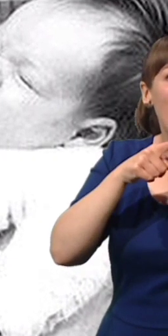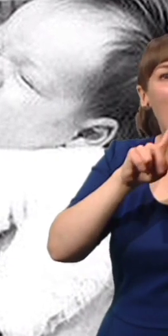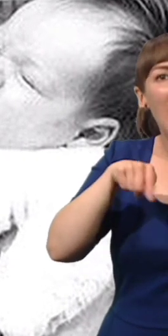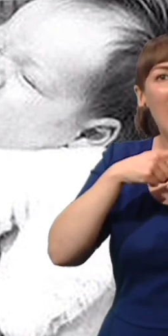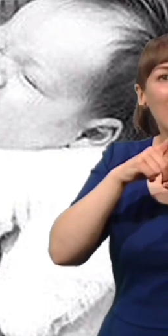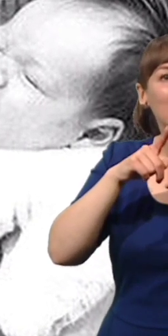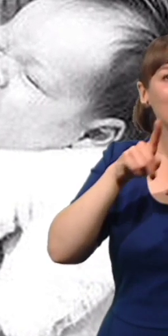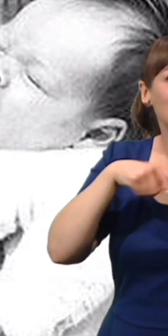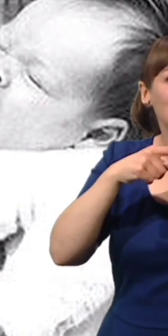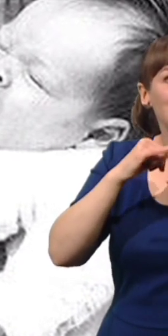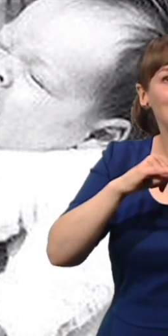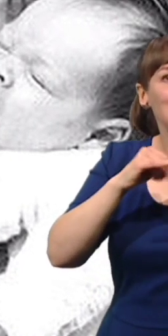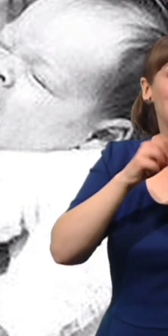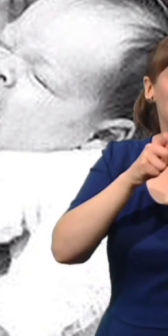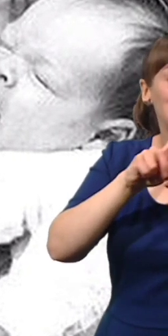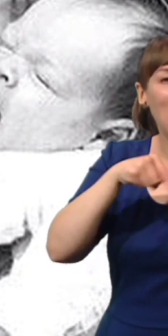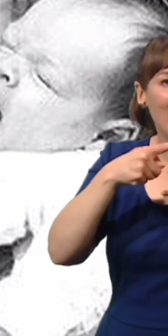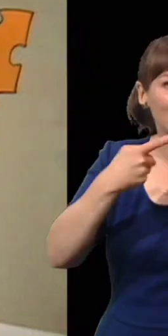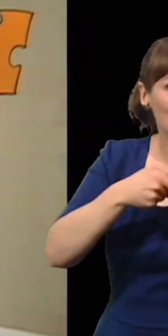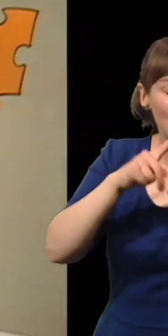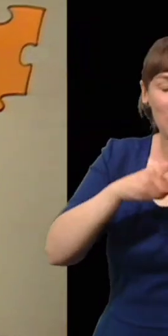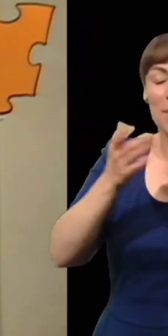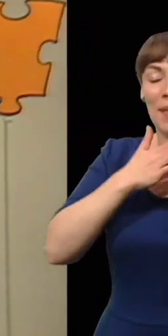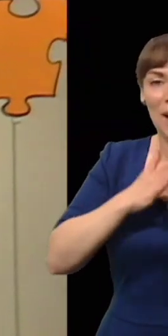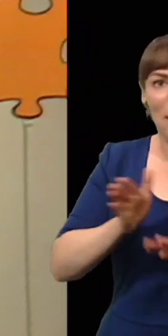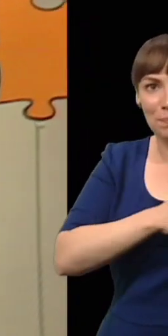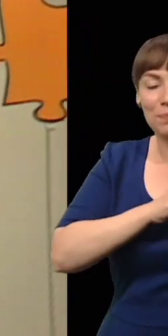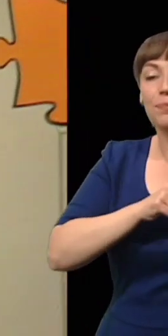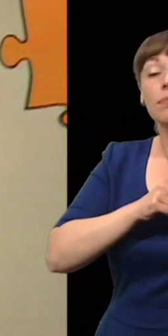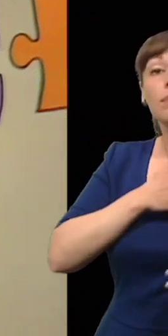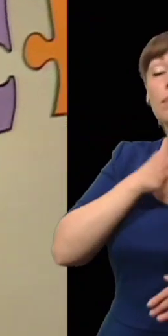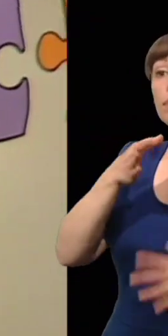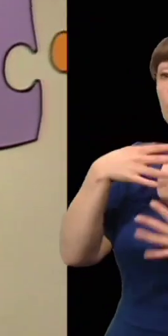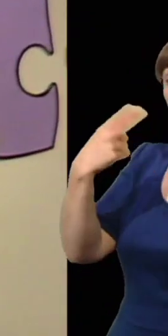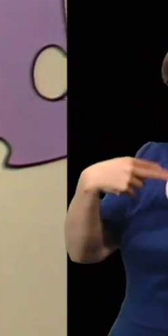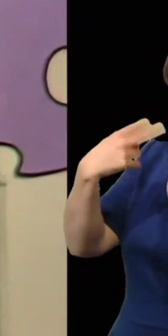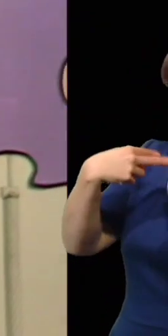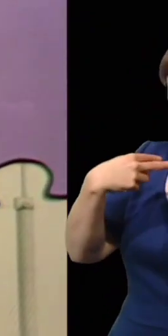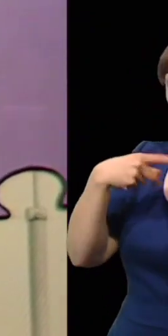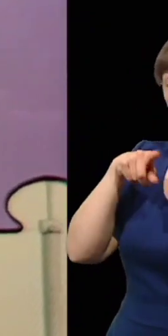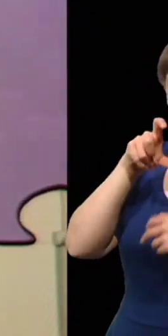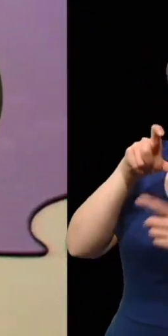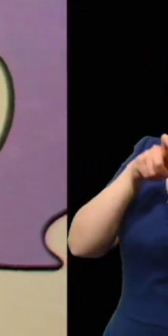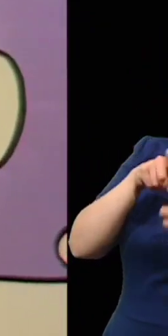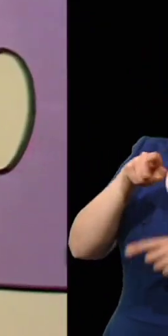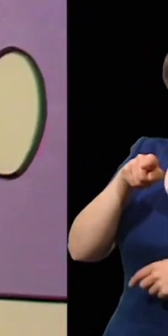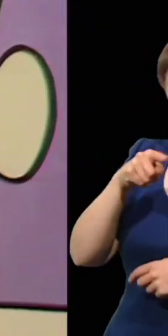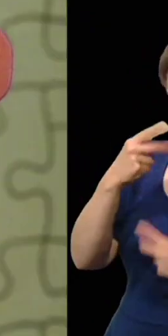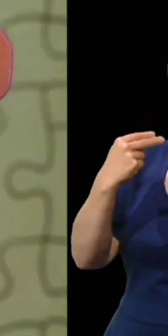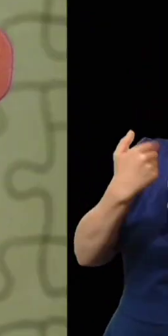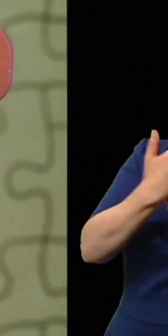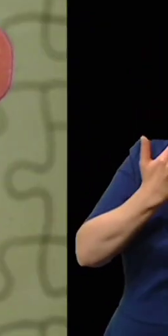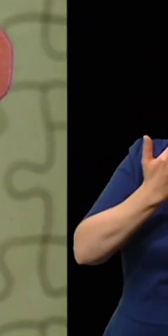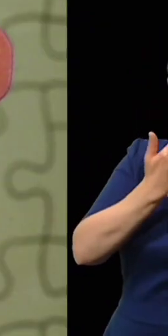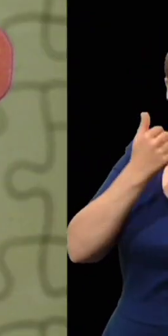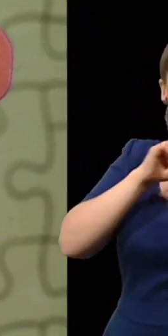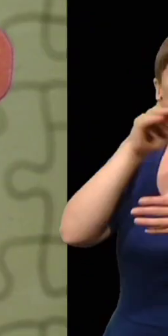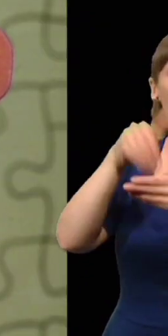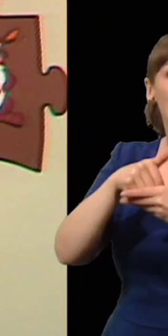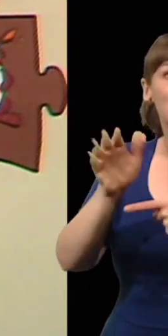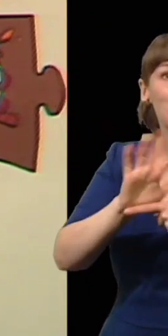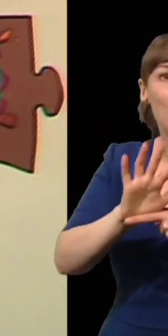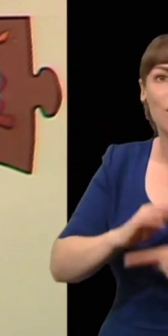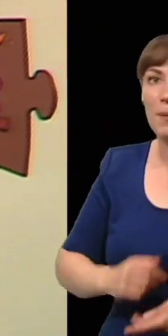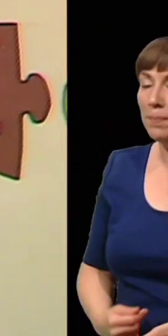so i went to see Clive Doig and he sort of persuaded me to do it really that was the